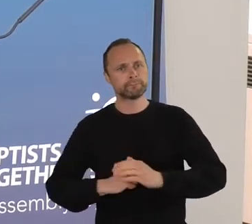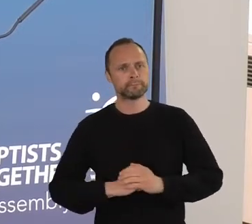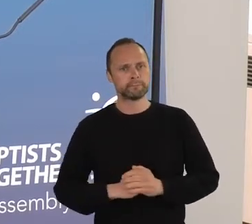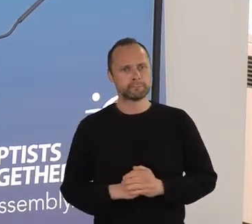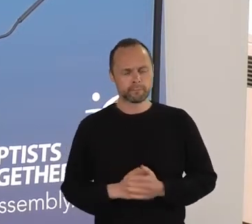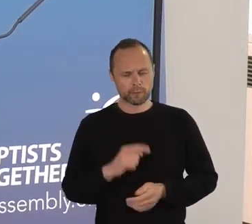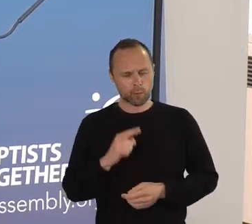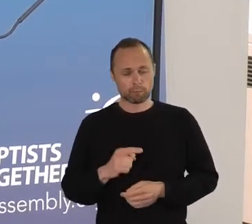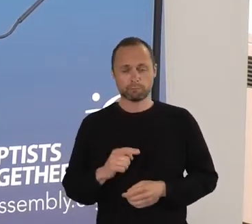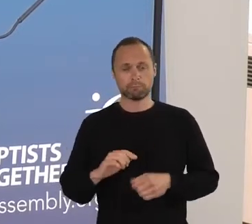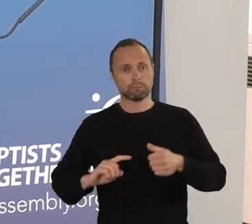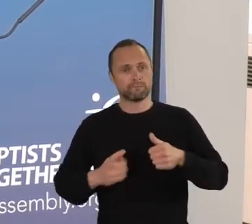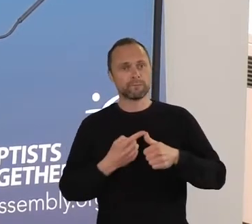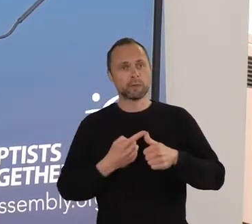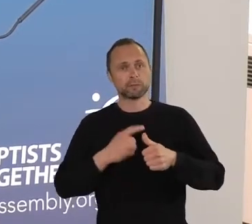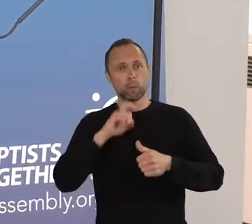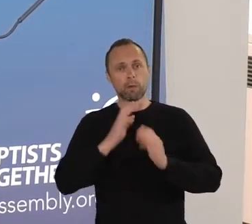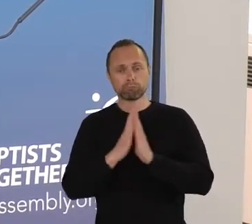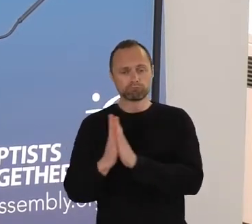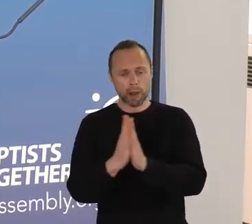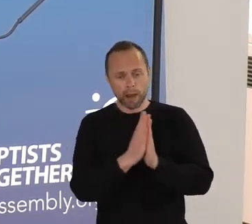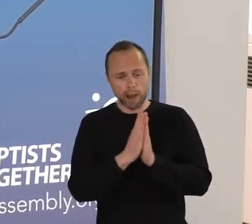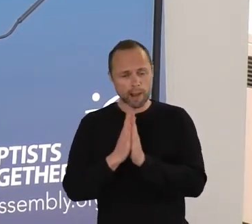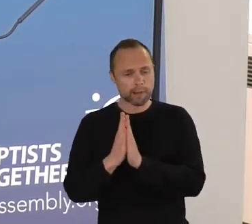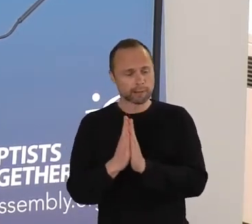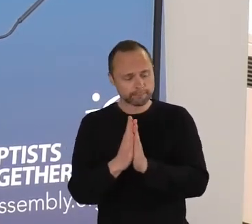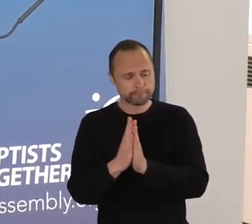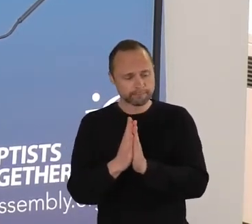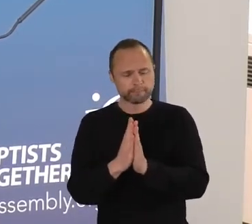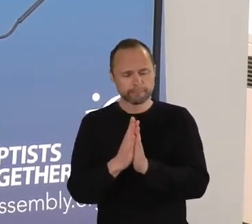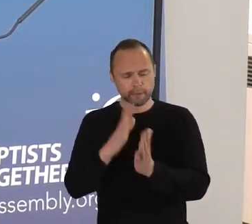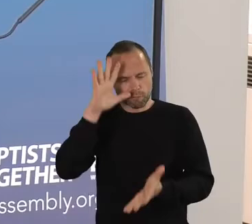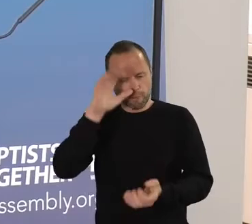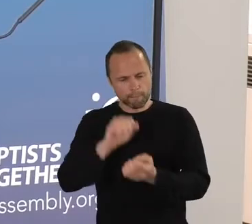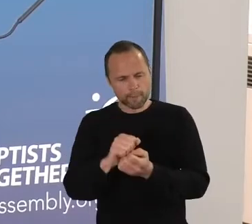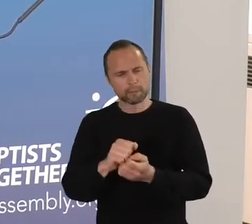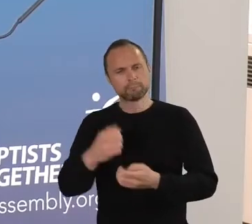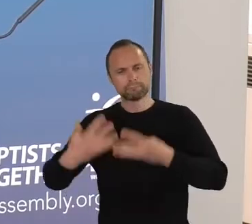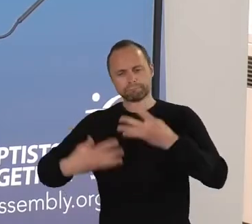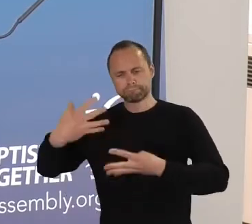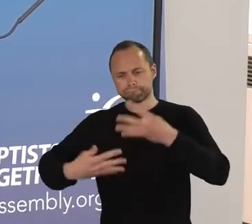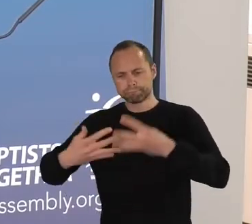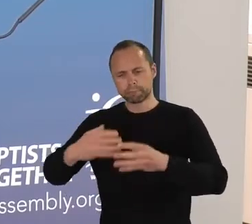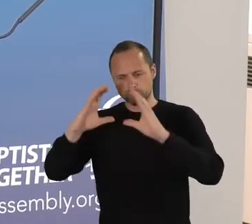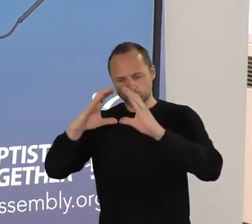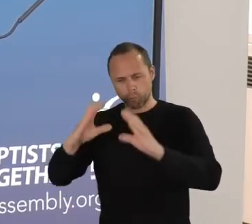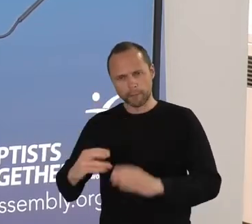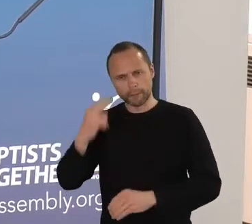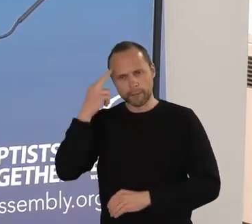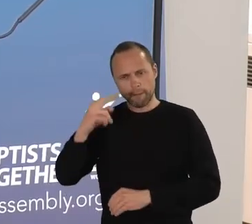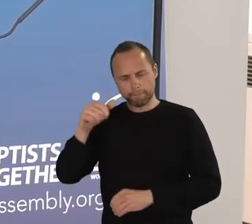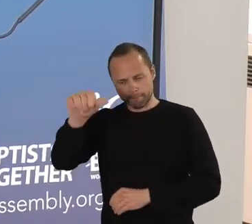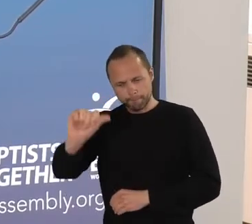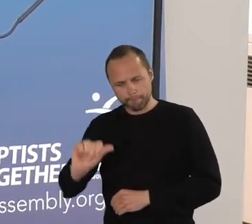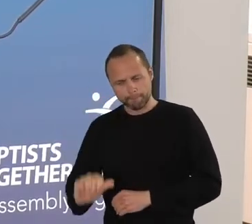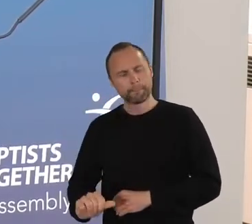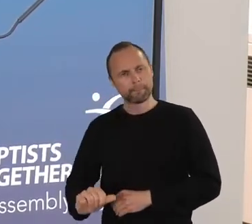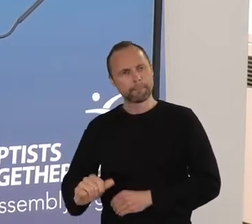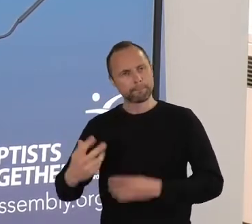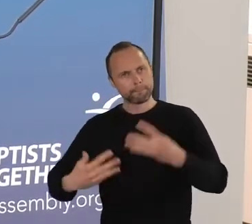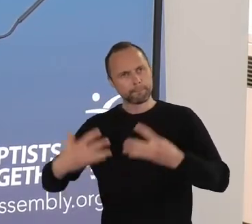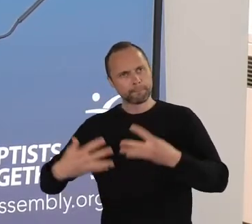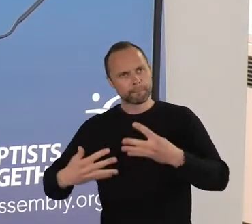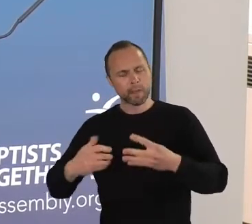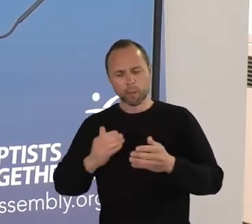We'll begin with prayer and then the names of those that we're honouring will be read out in groups. We will continue this